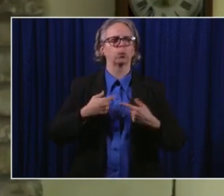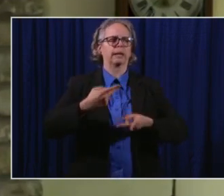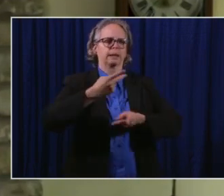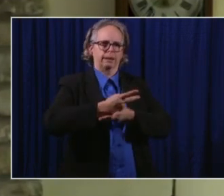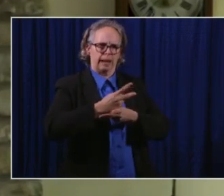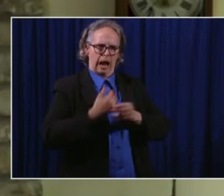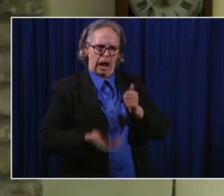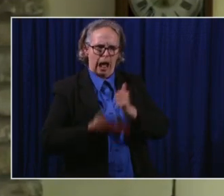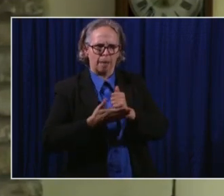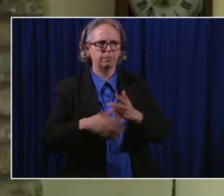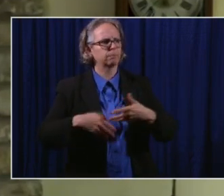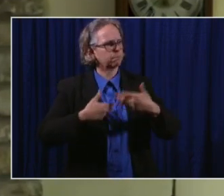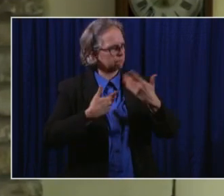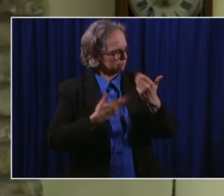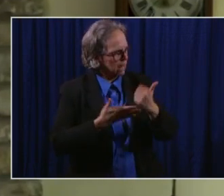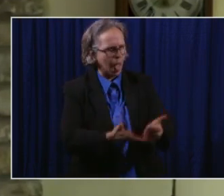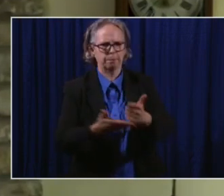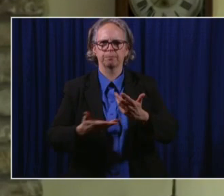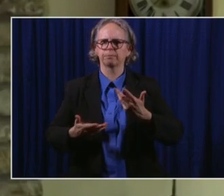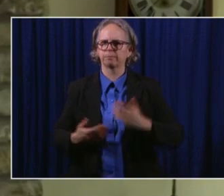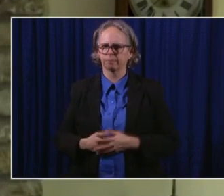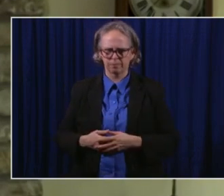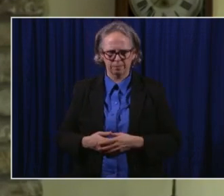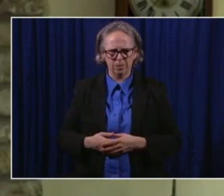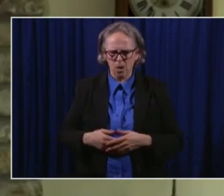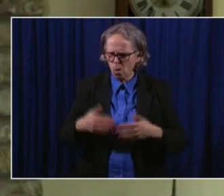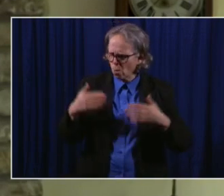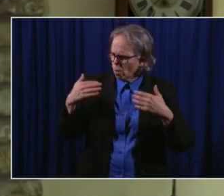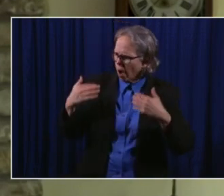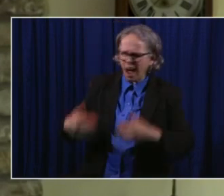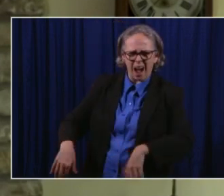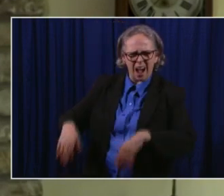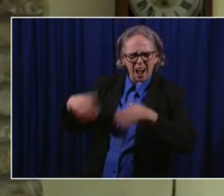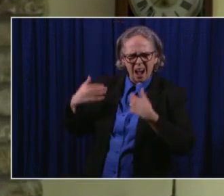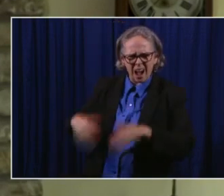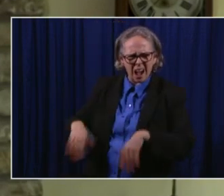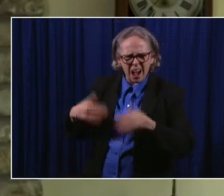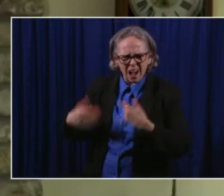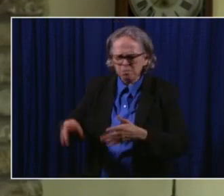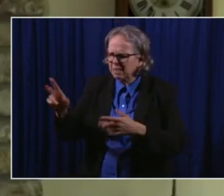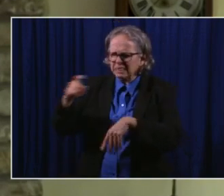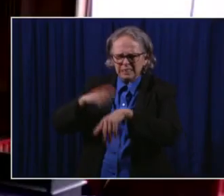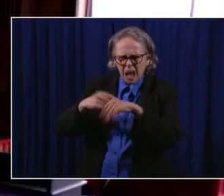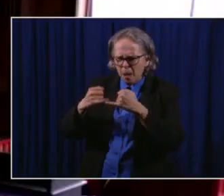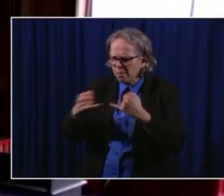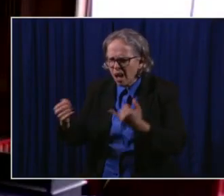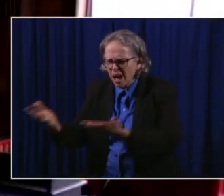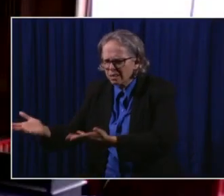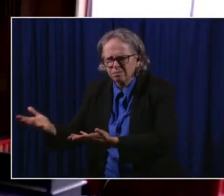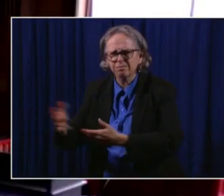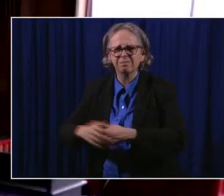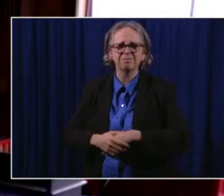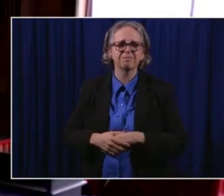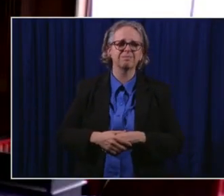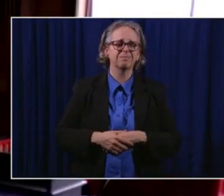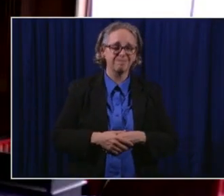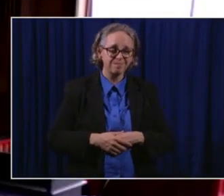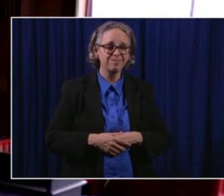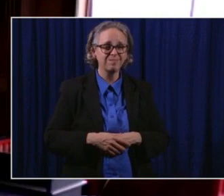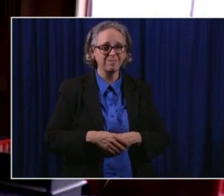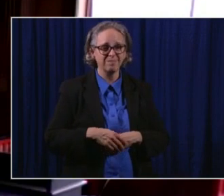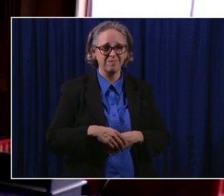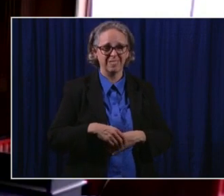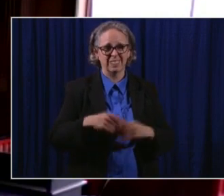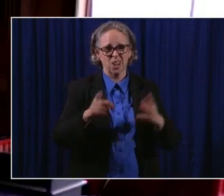exciting. What's the timeline on that? How soon does that kick in? We'll be open and ready for business in late October,